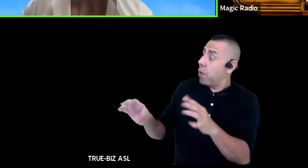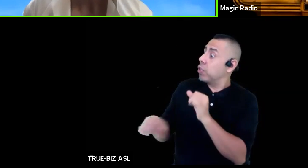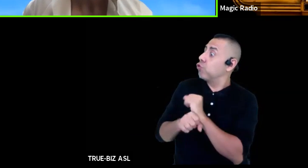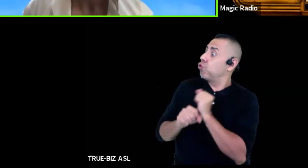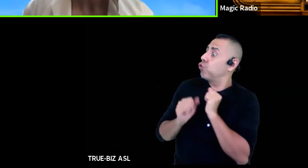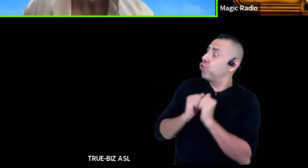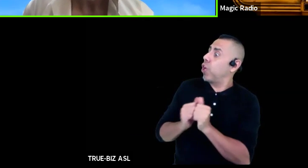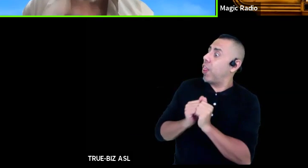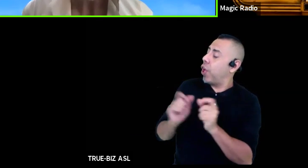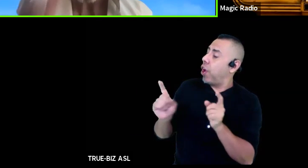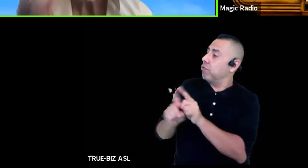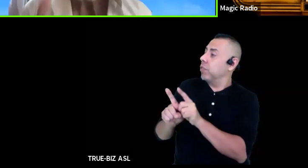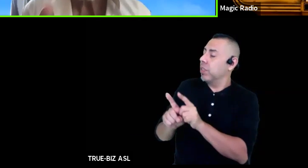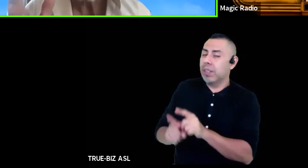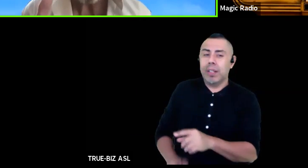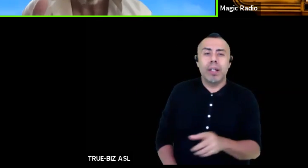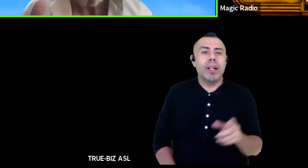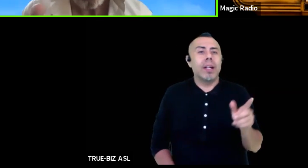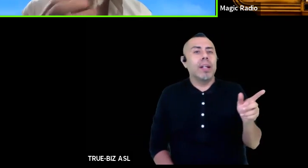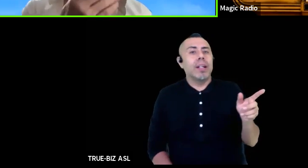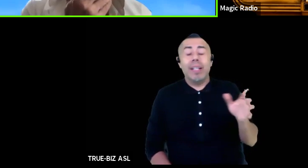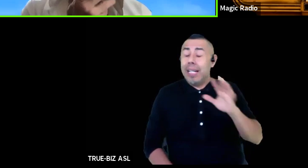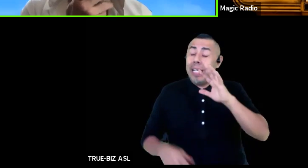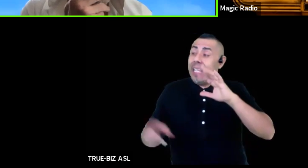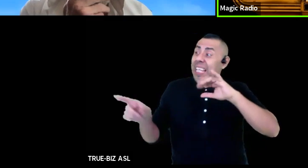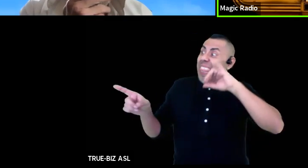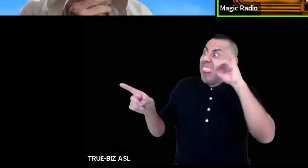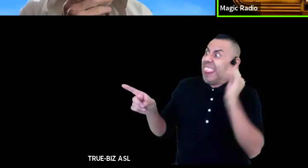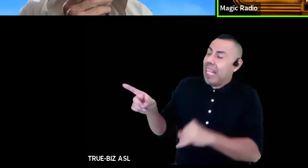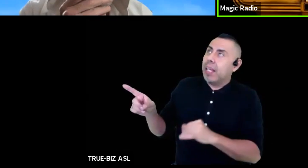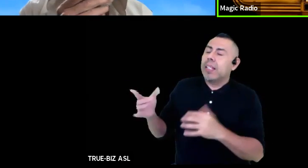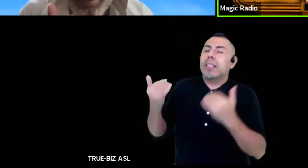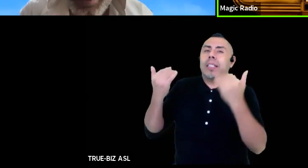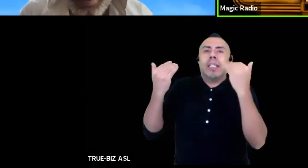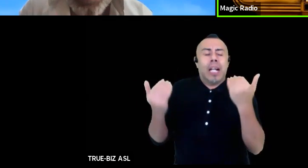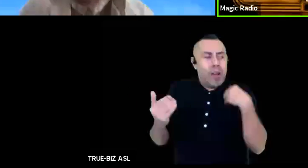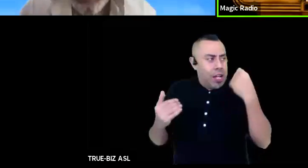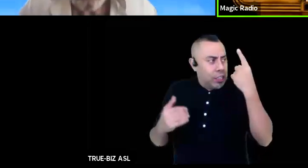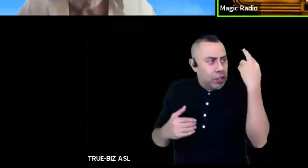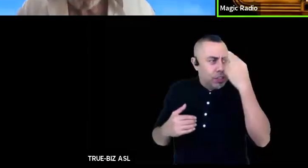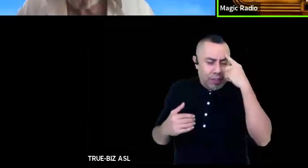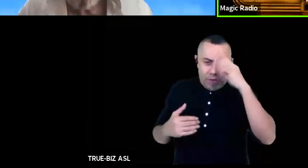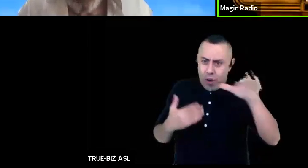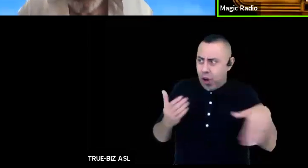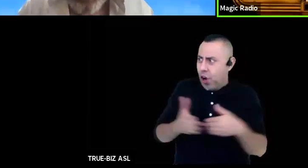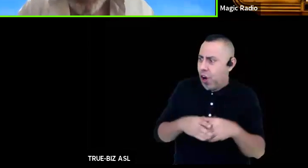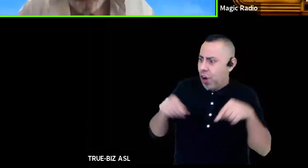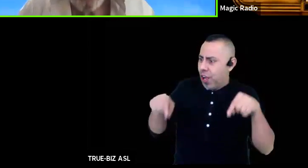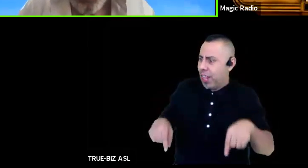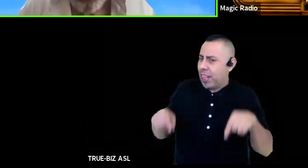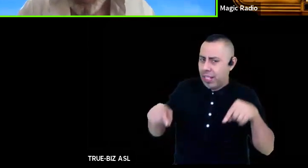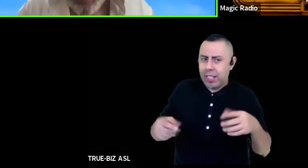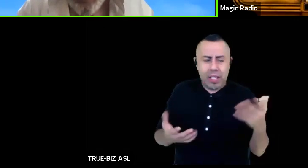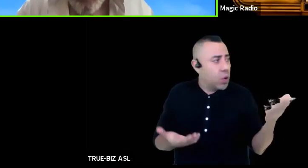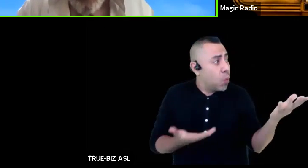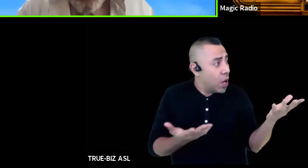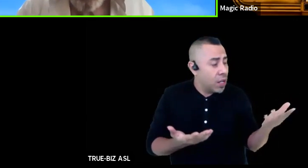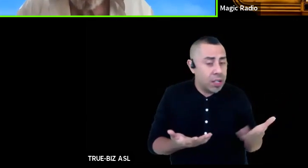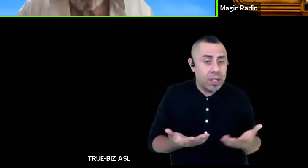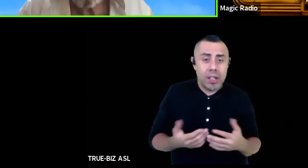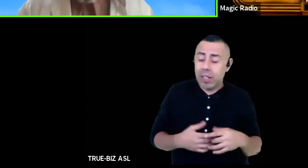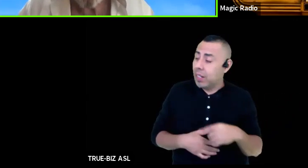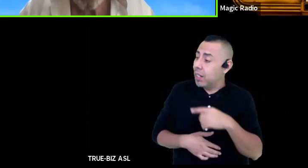that's it that's it that's the reason for all of this what? don't you see you must be an old friend come to console me